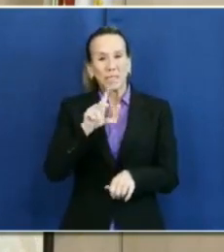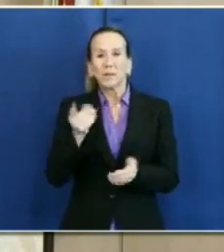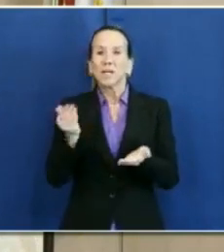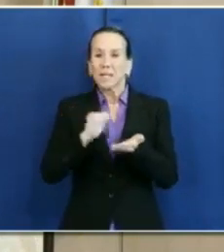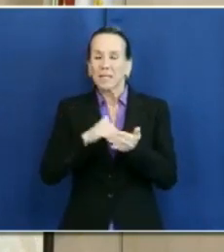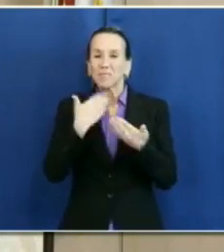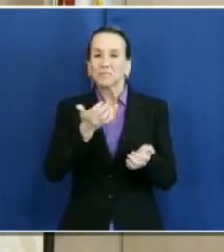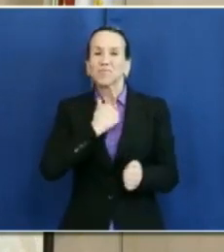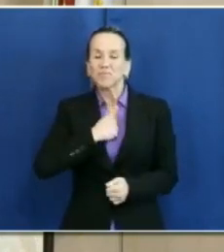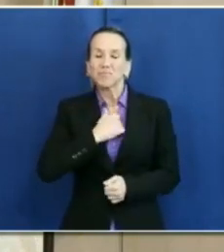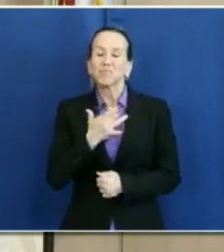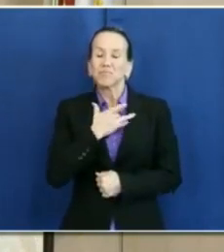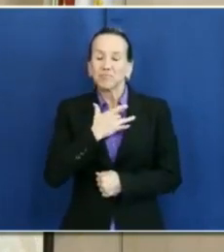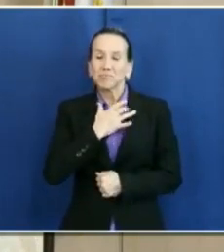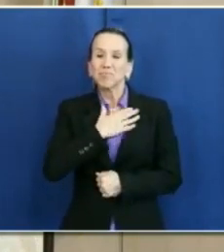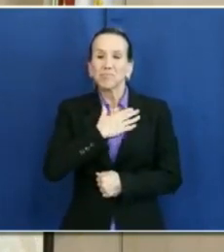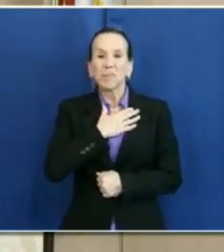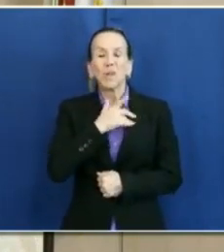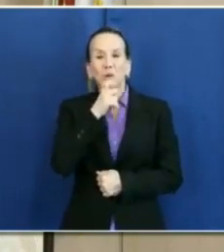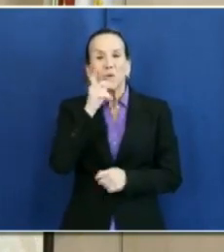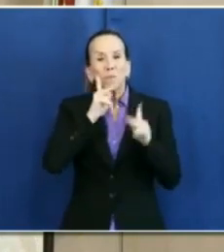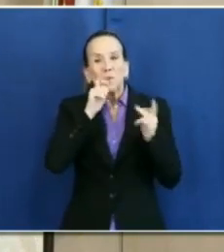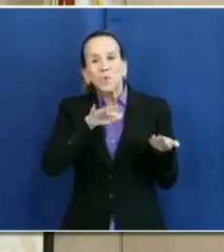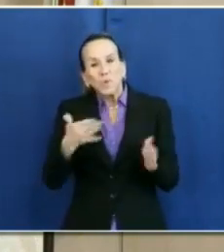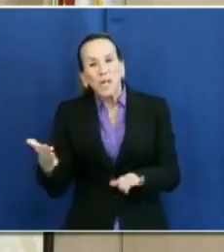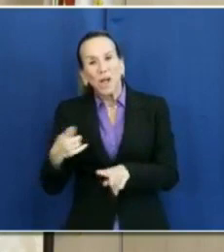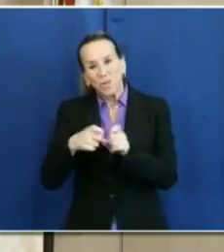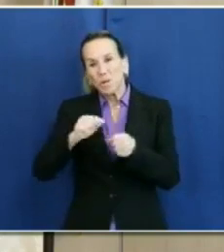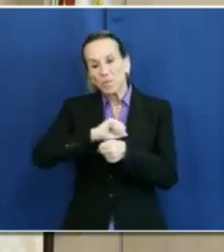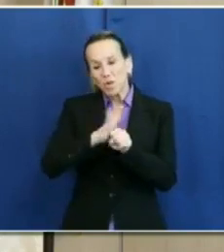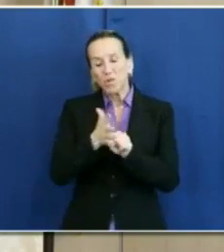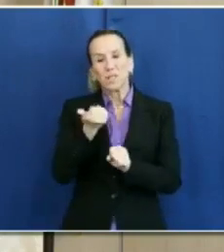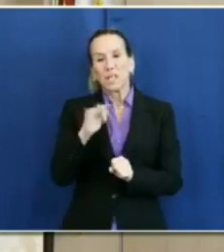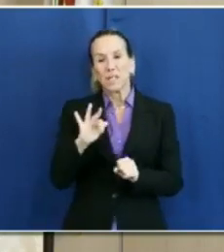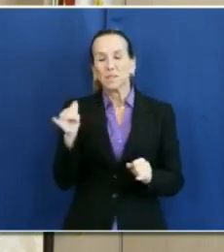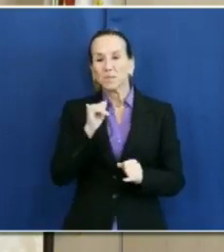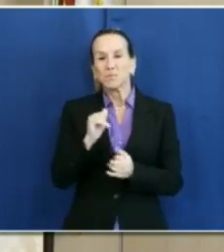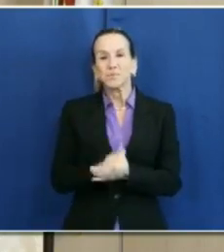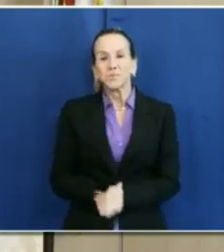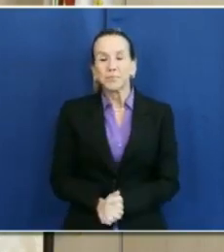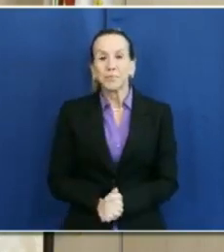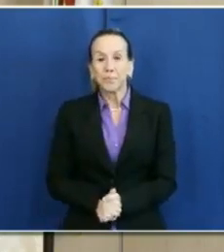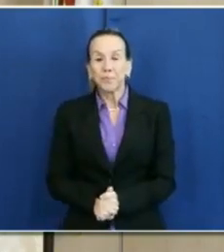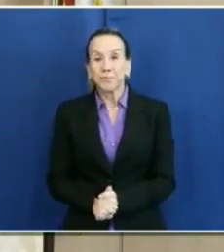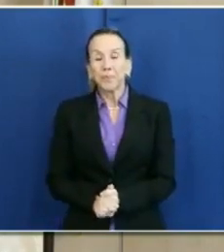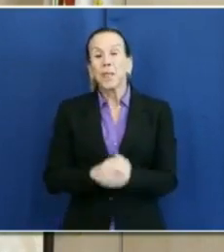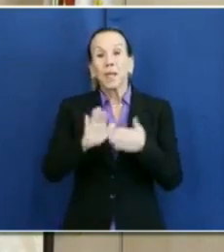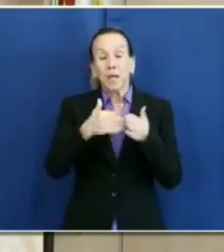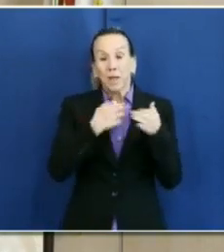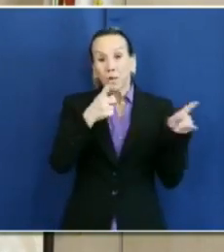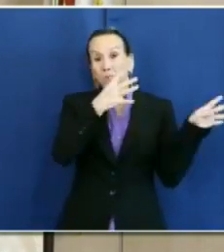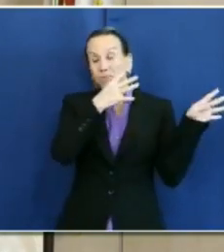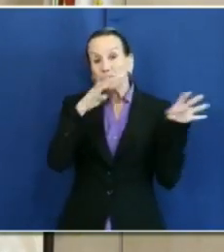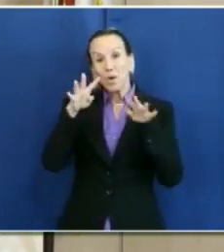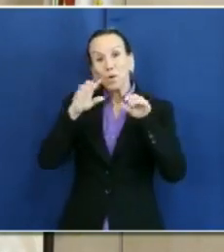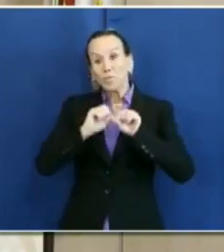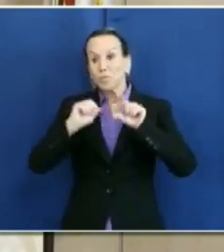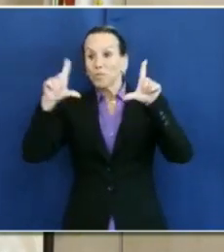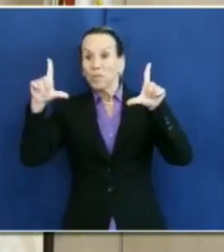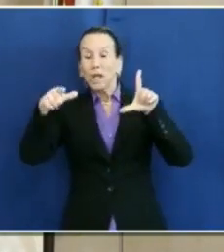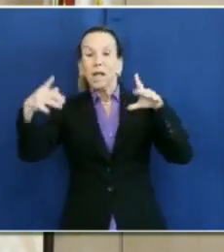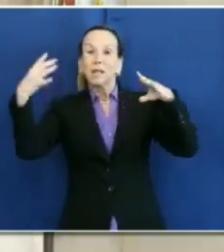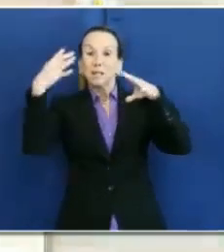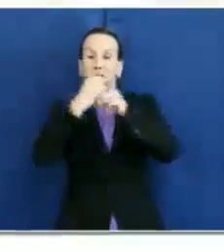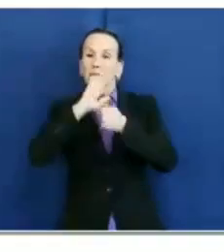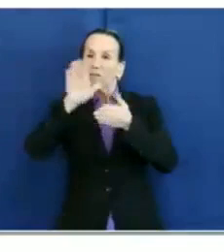lost their lives to COVID-19. Now, next, I would like to bring attention to the summary of all of our